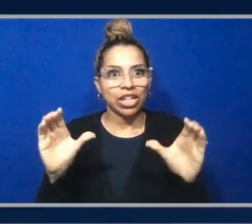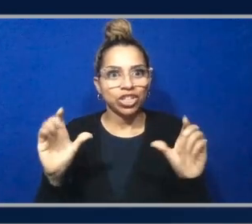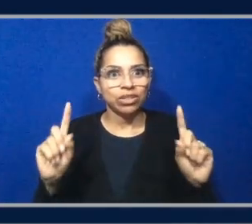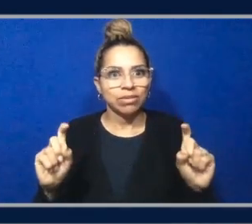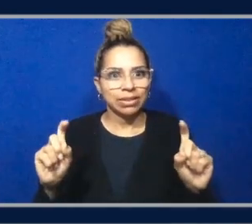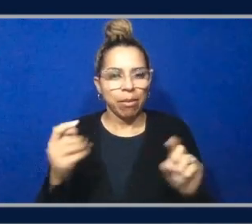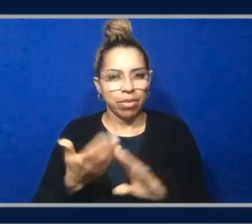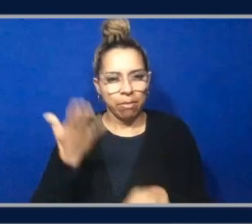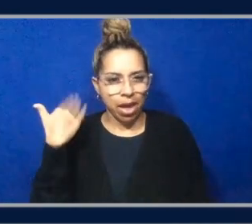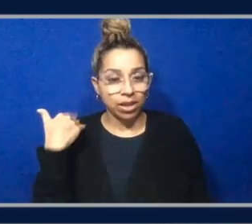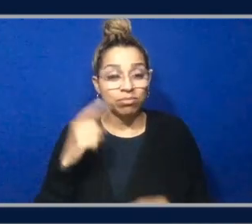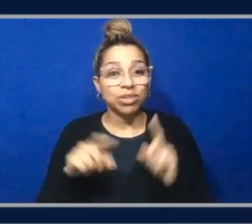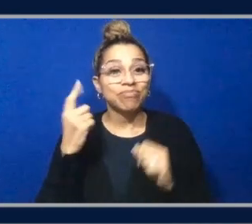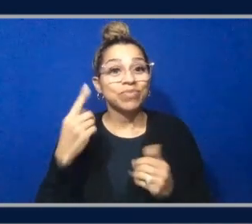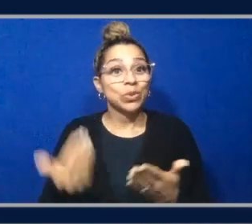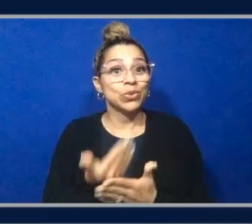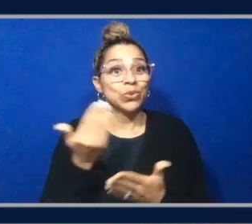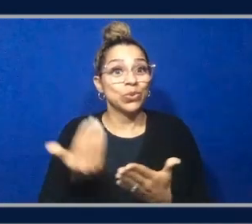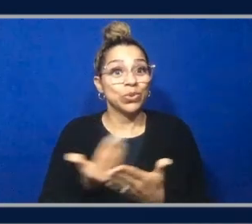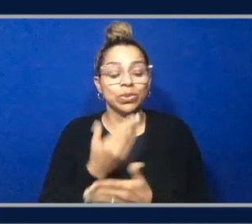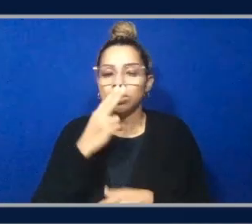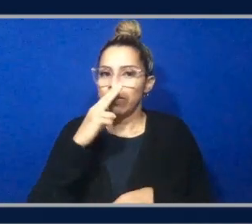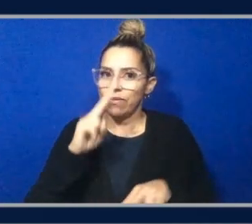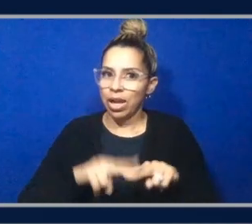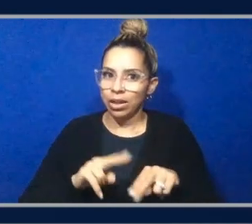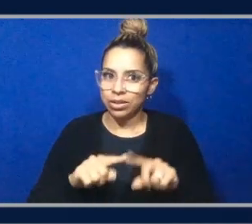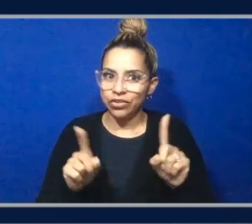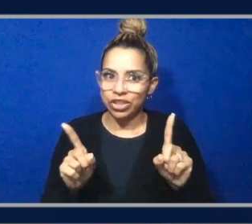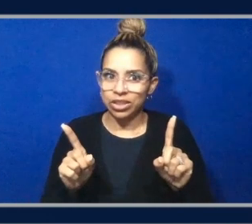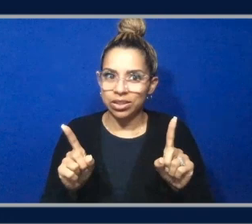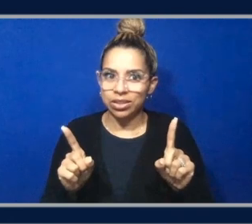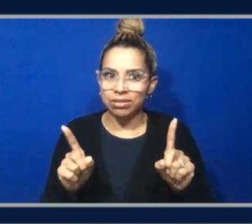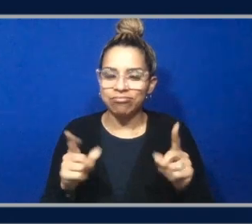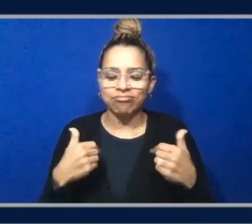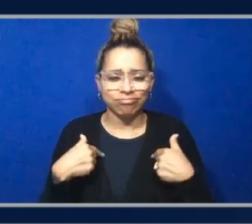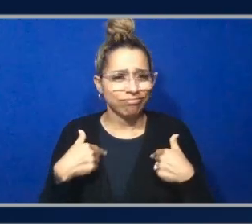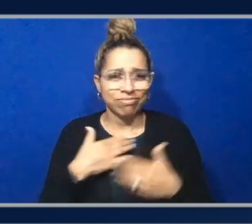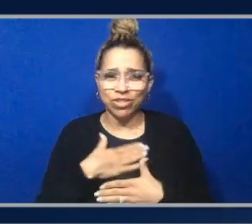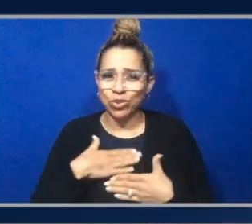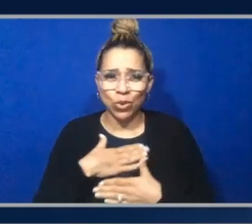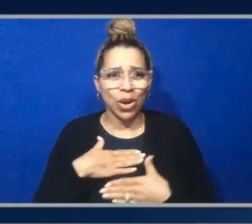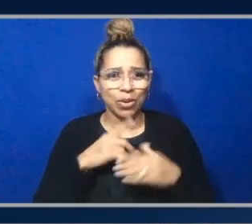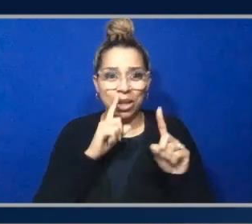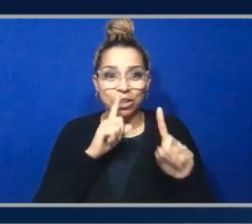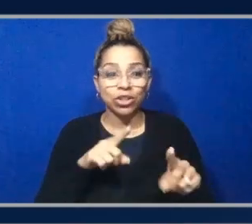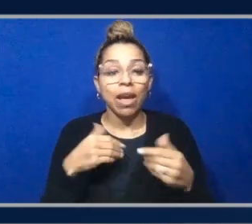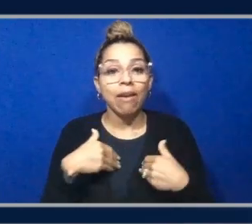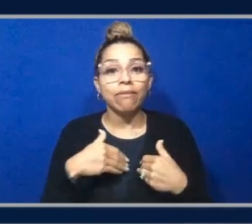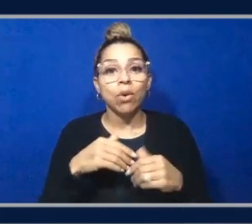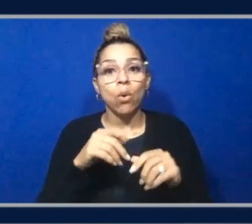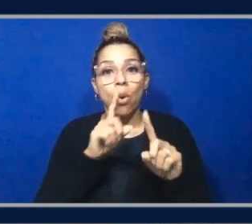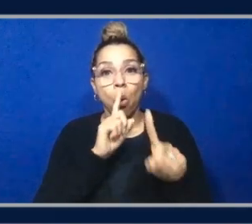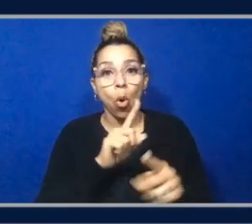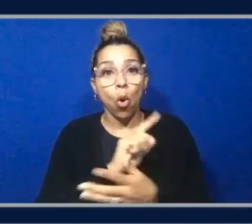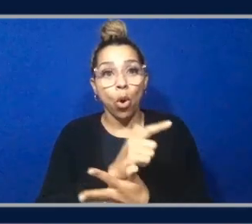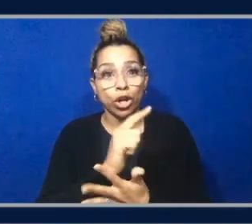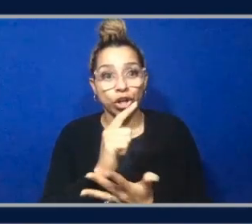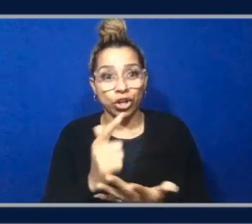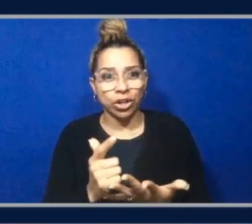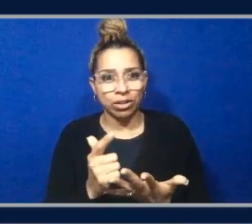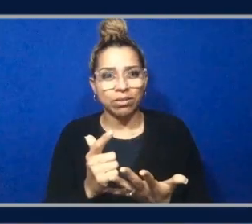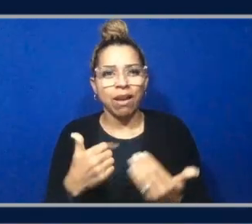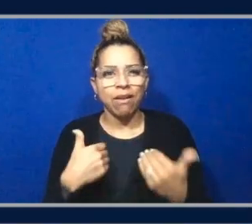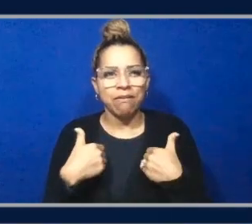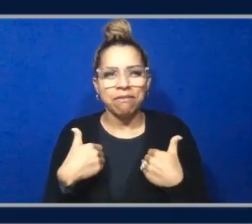new ones are fun. They are. I actually have a lot of fun answering them. So there's the ordering, which has a list of three to five responses. You can see it here on the screen.